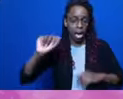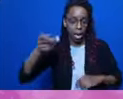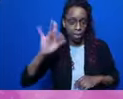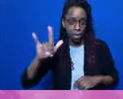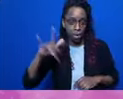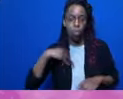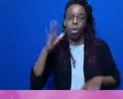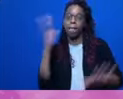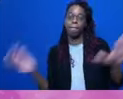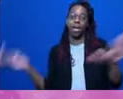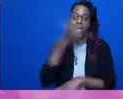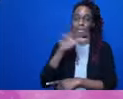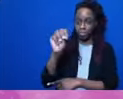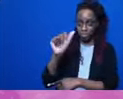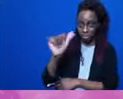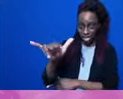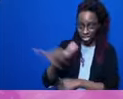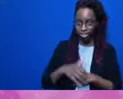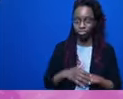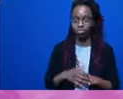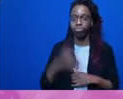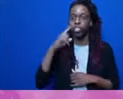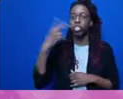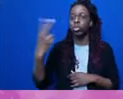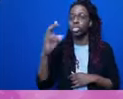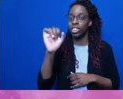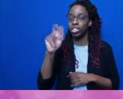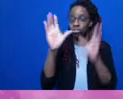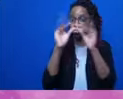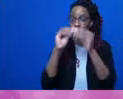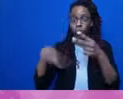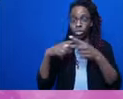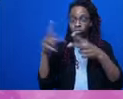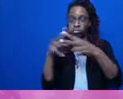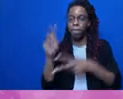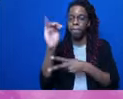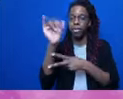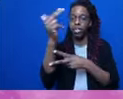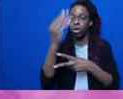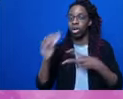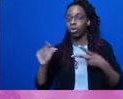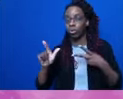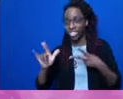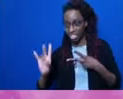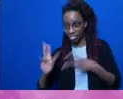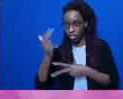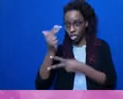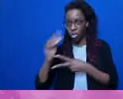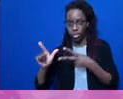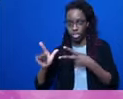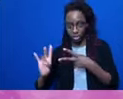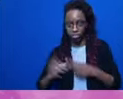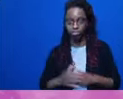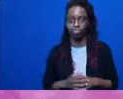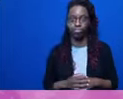and May 27th. On May 13th, we're going to be joined by Nuri Nosrat of the Ahimsa Collective,